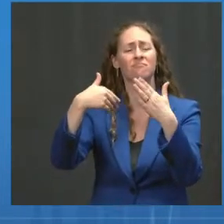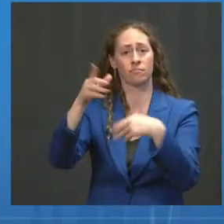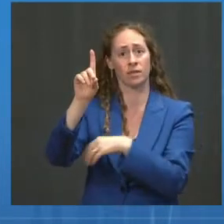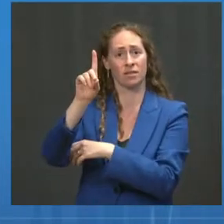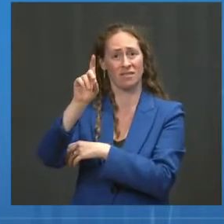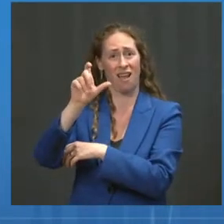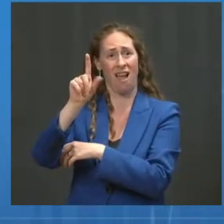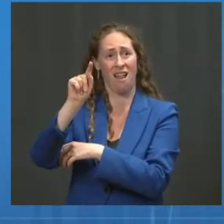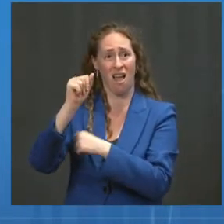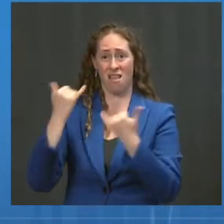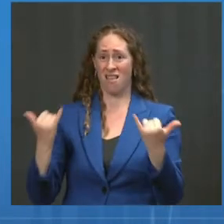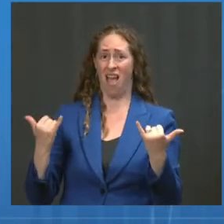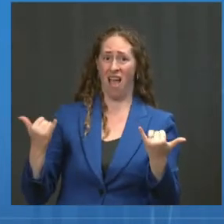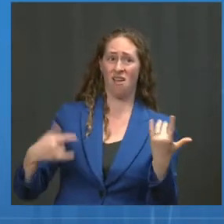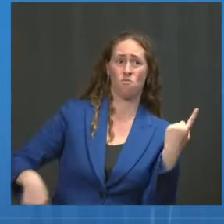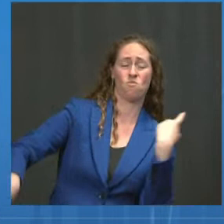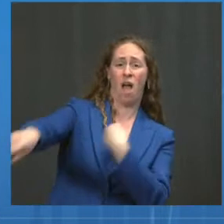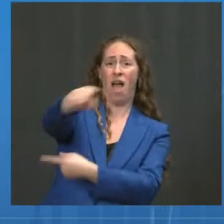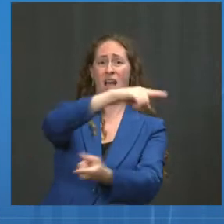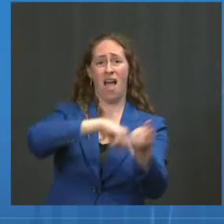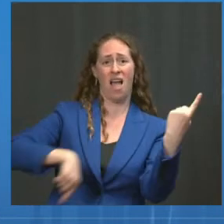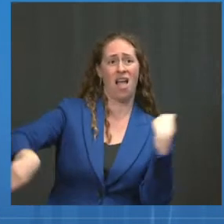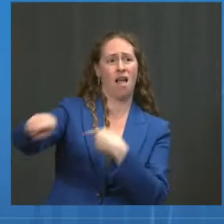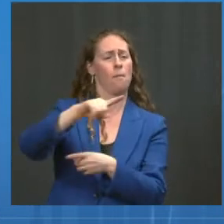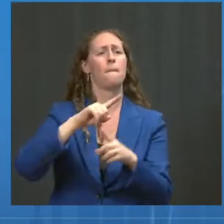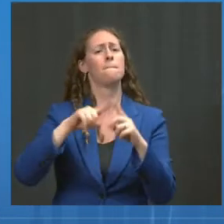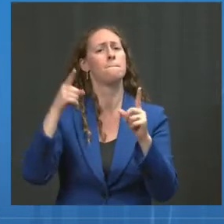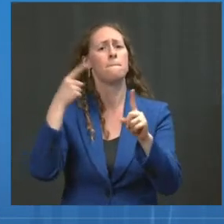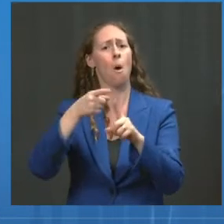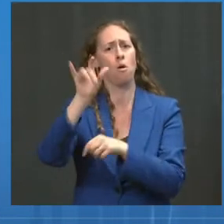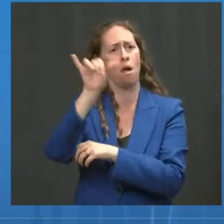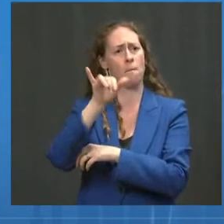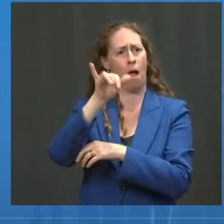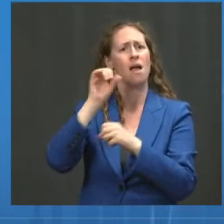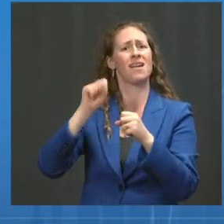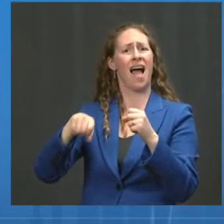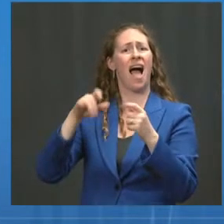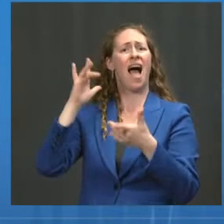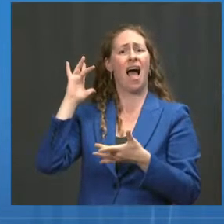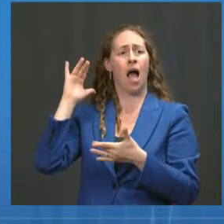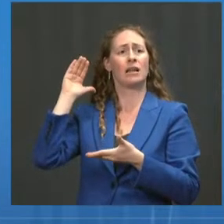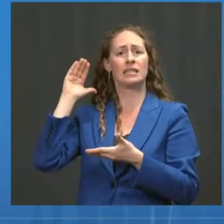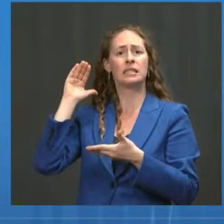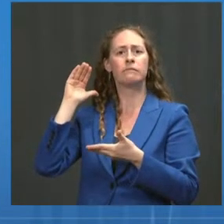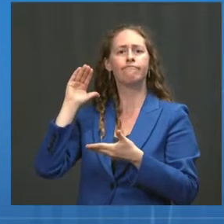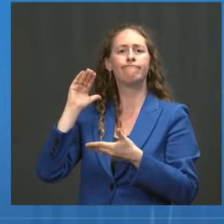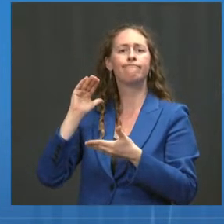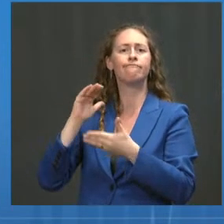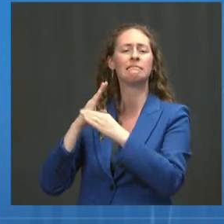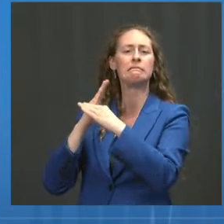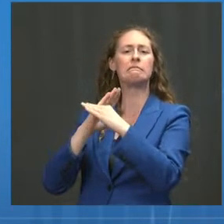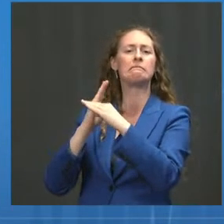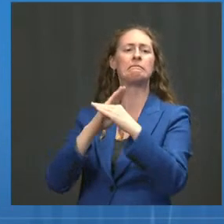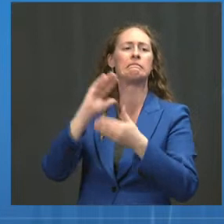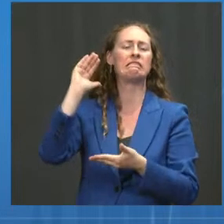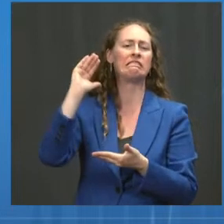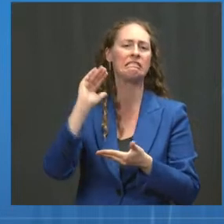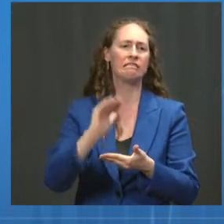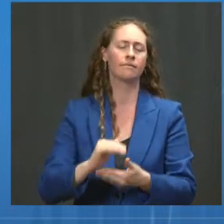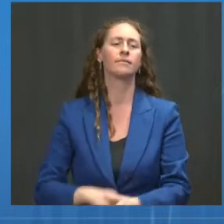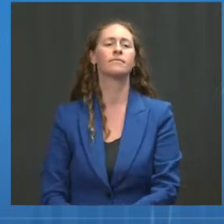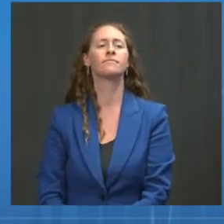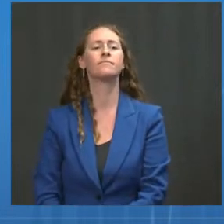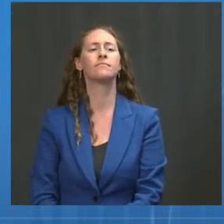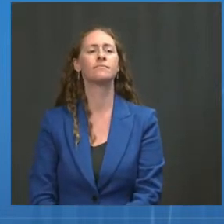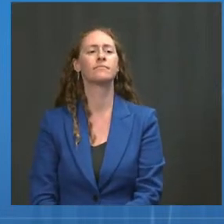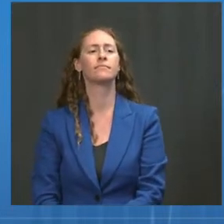those variants decline over time. Next slide. Next concept, that higher levels of antibody